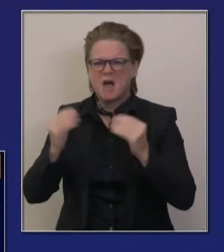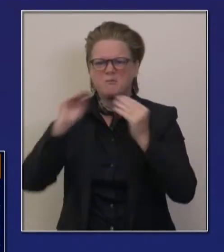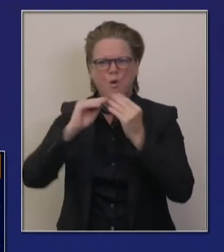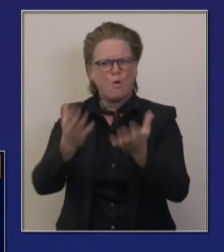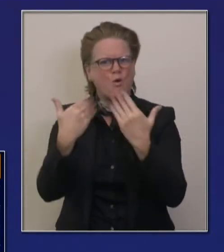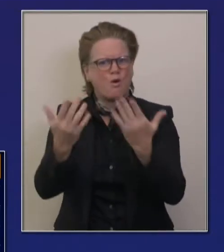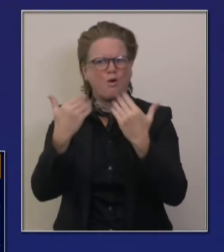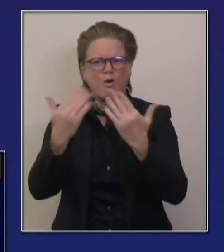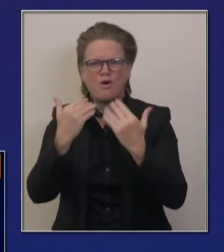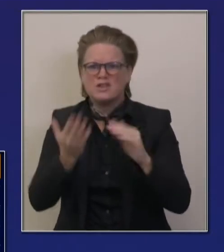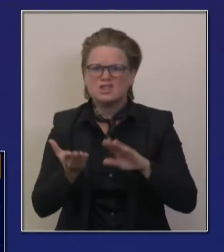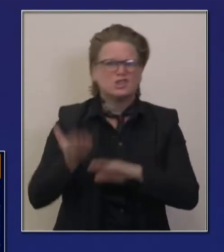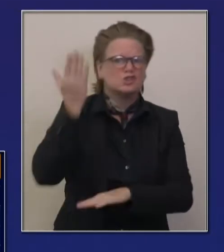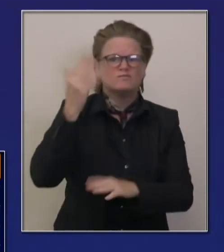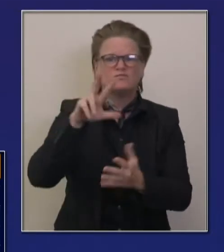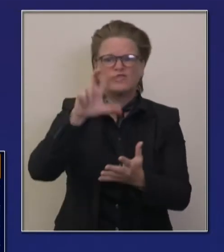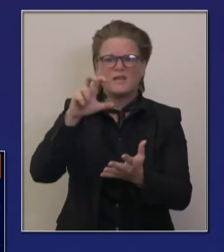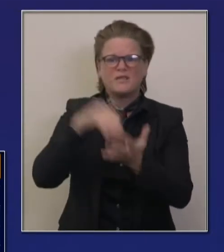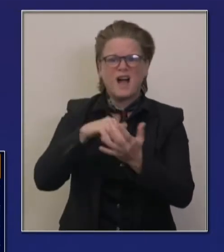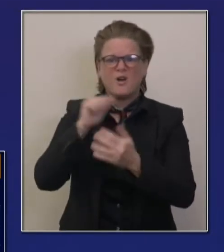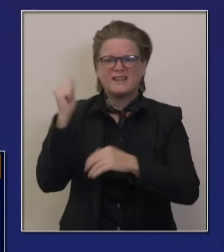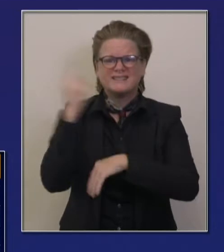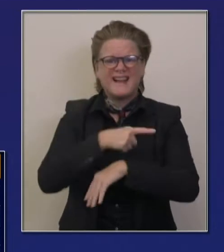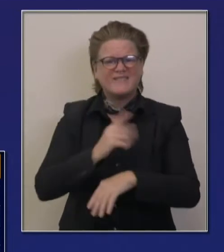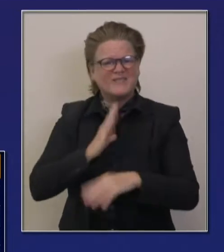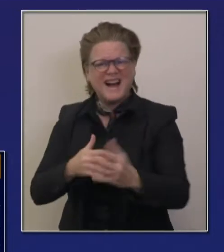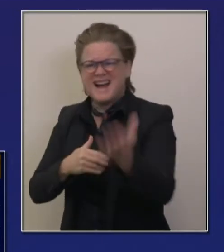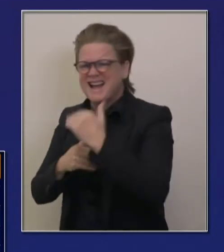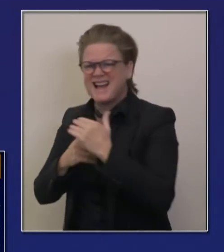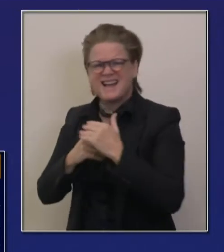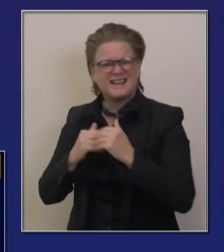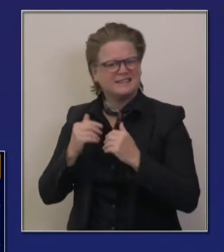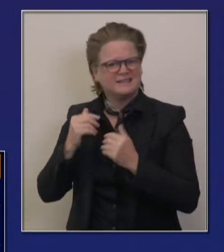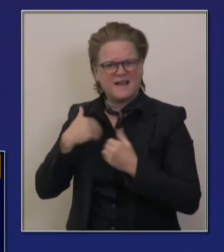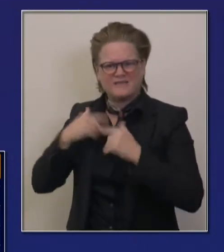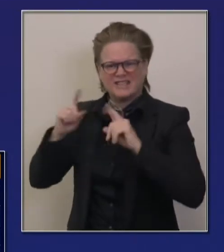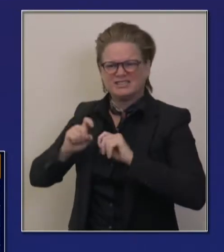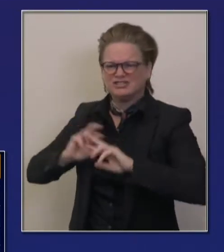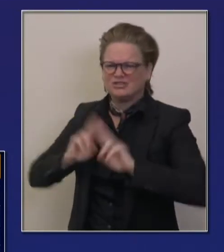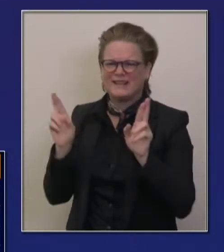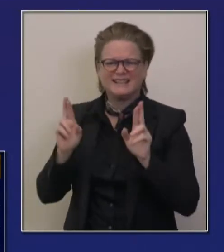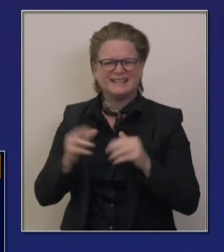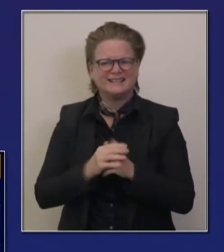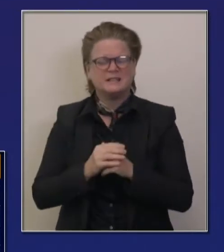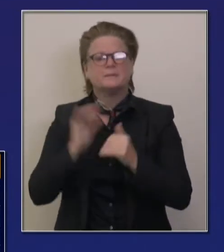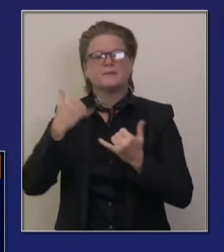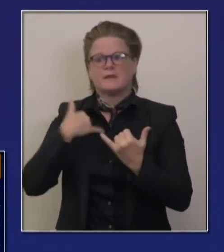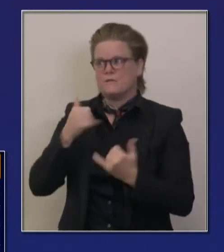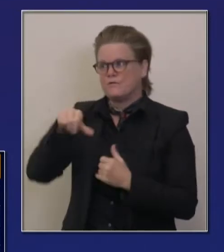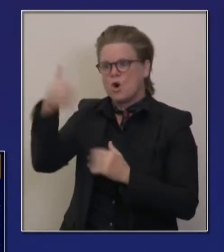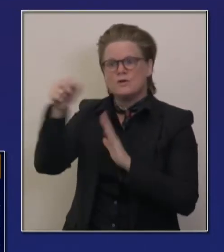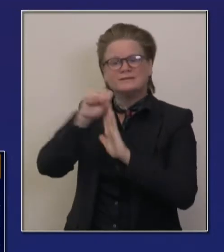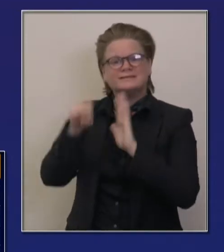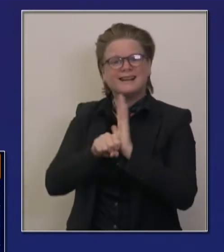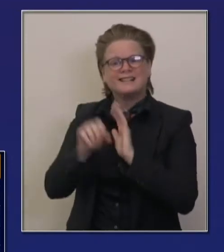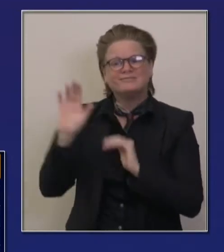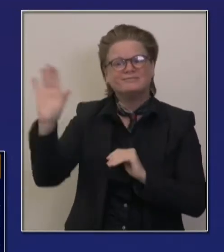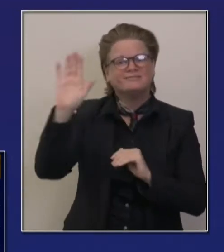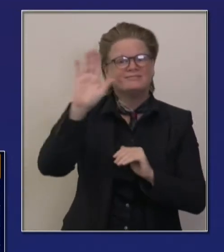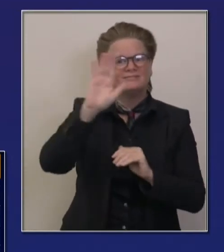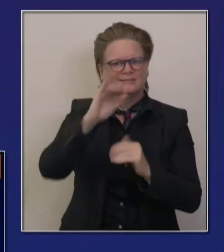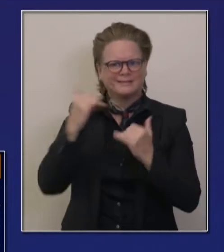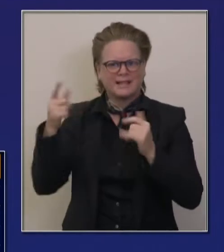uh, testing backlogs now across the country start to increase in terms of time to test